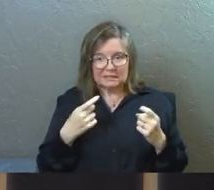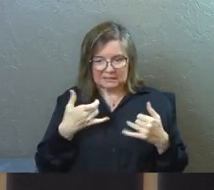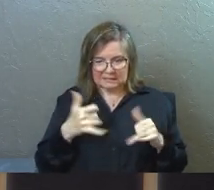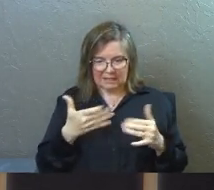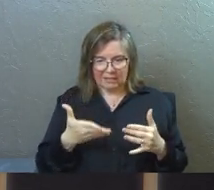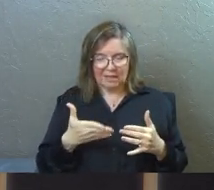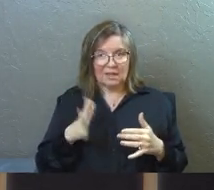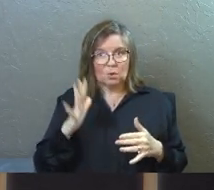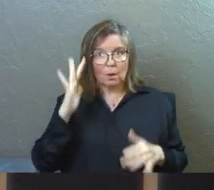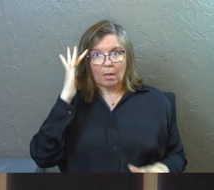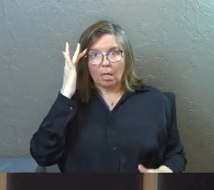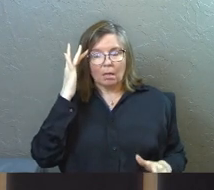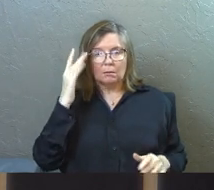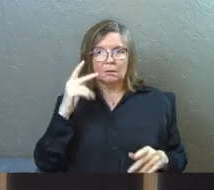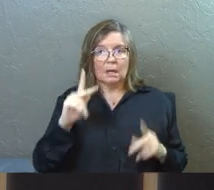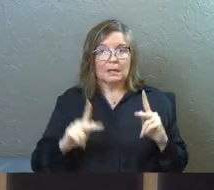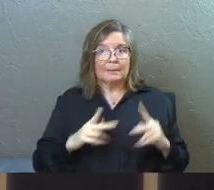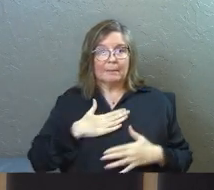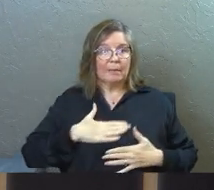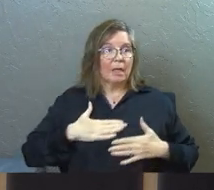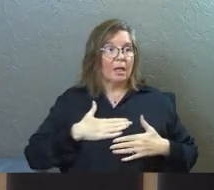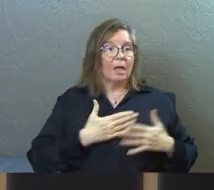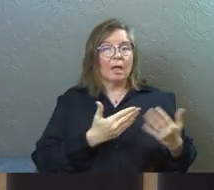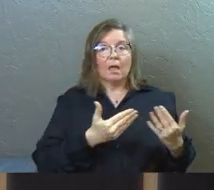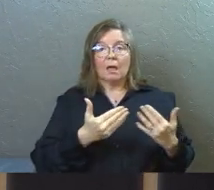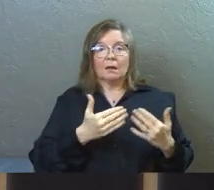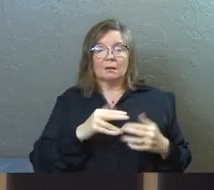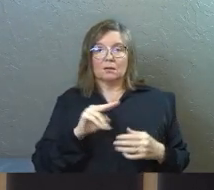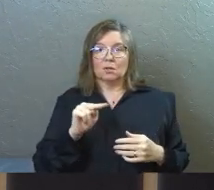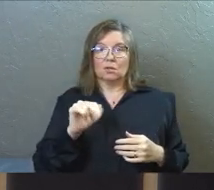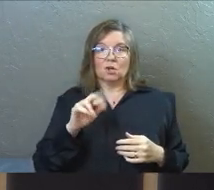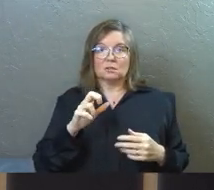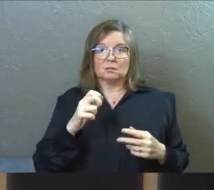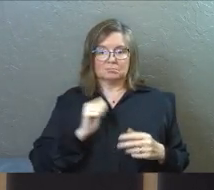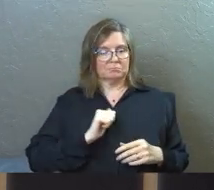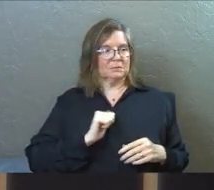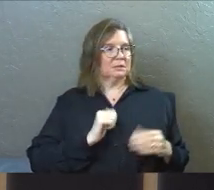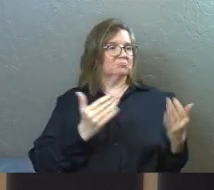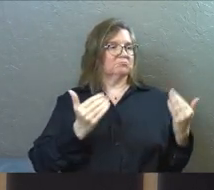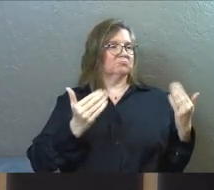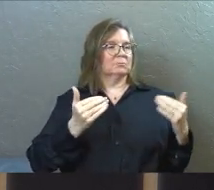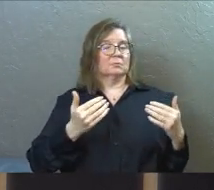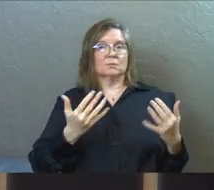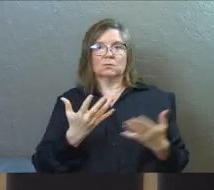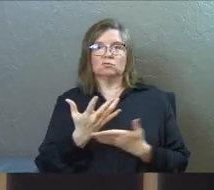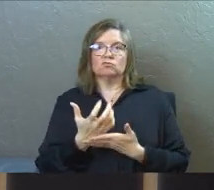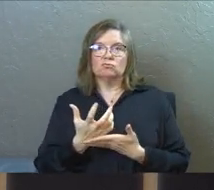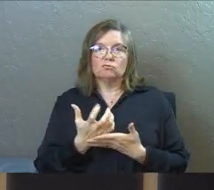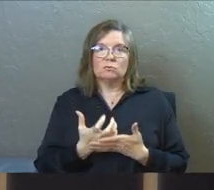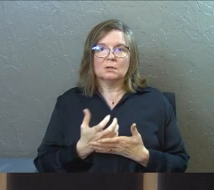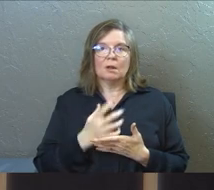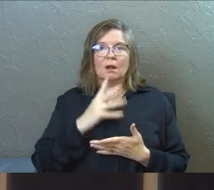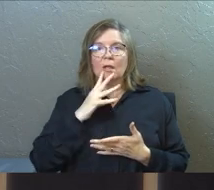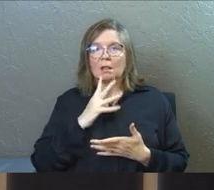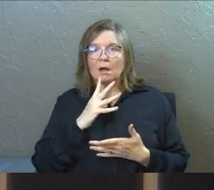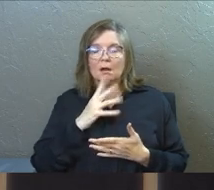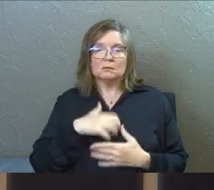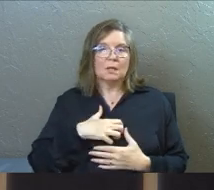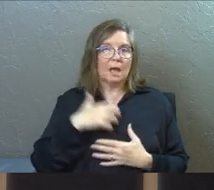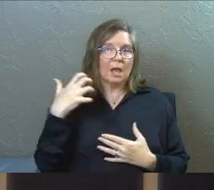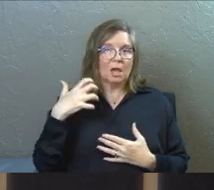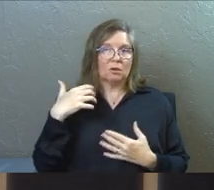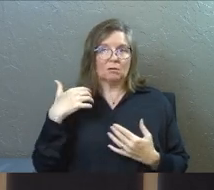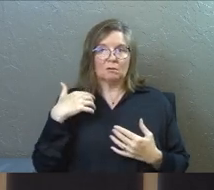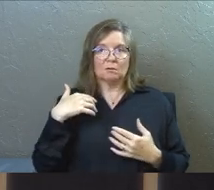in your paranoia, in your people pleasing, in your narcissism, in your greed, in your lust, in your anger,